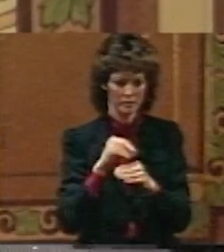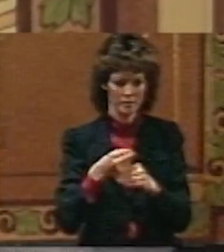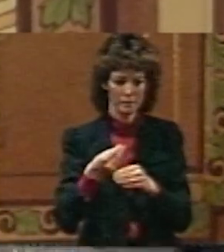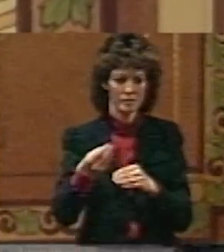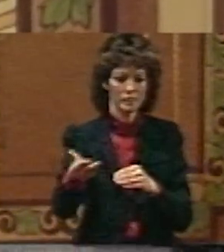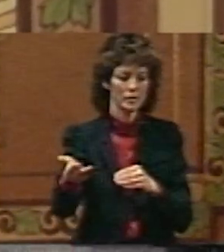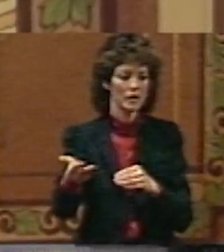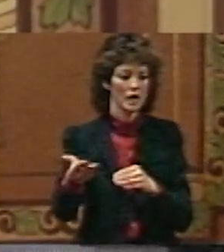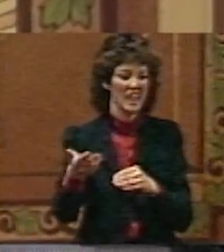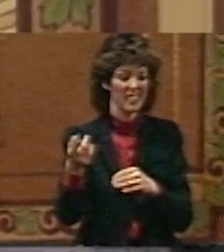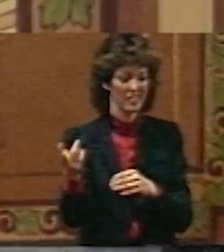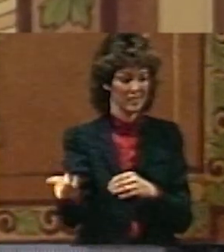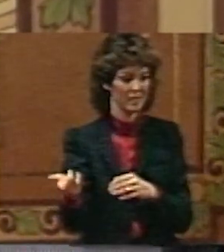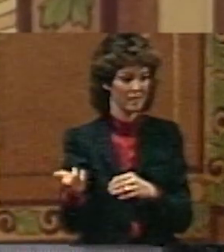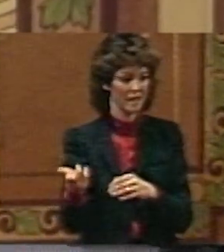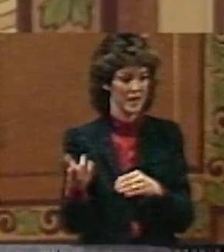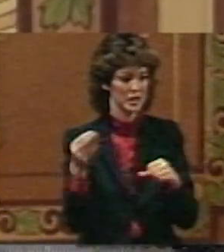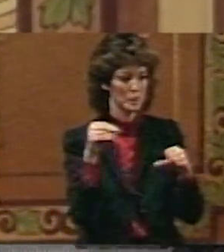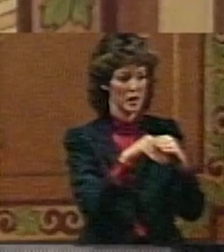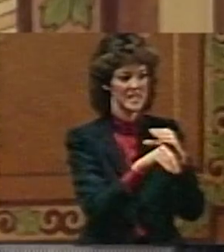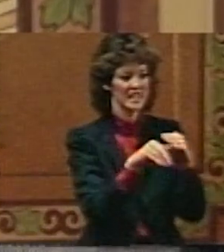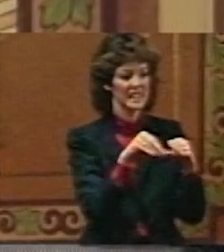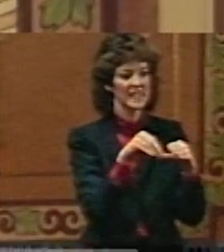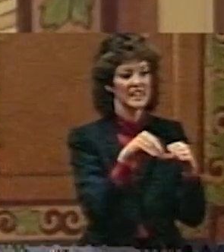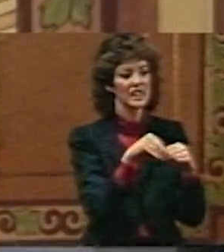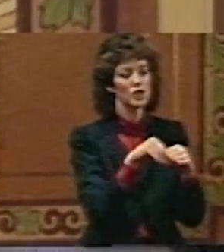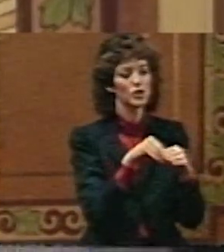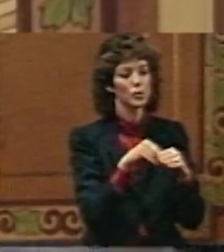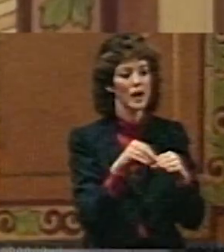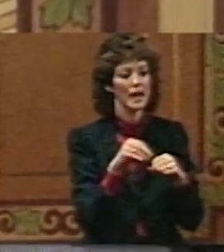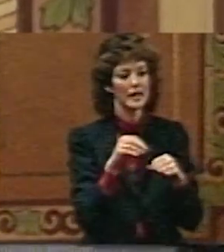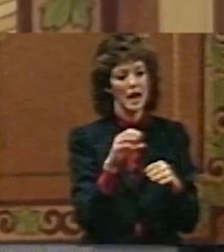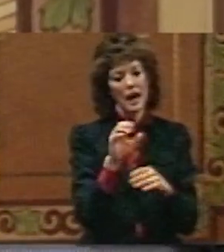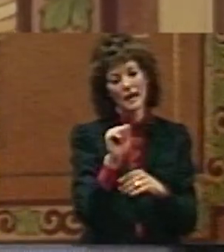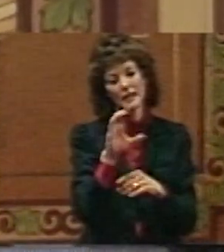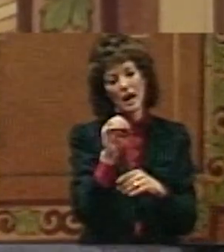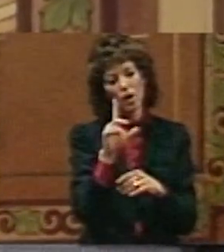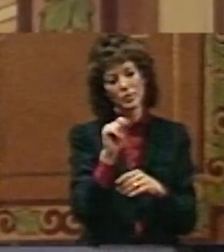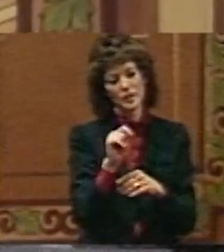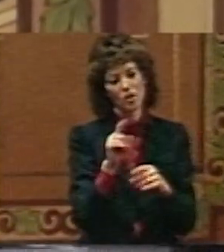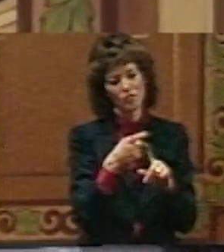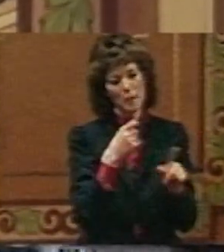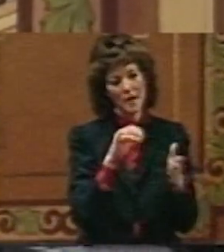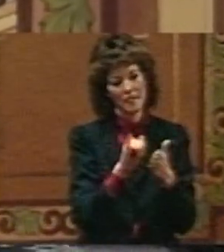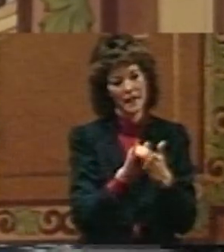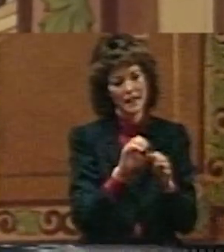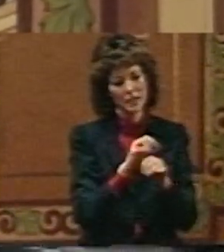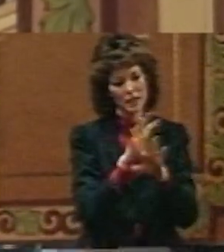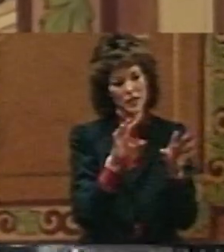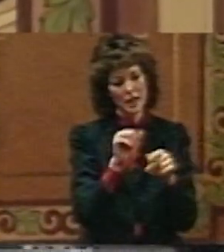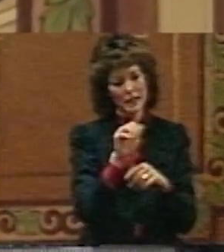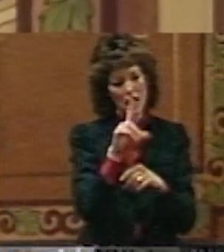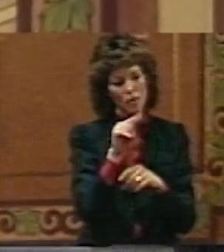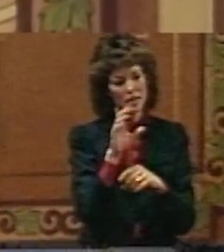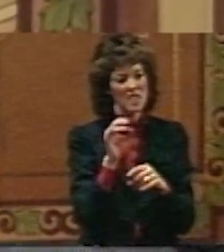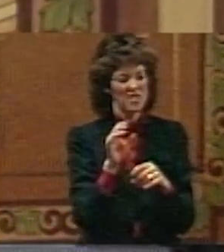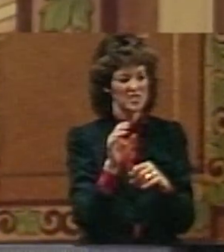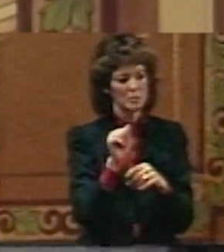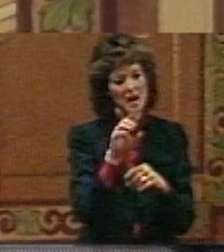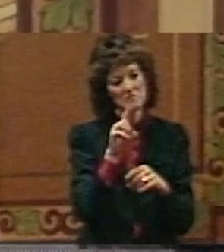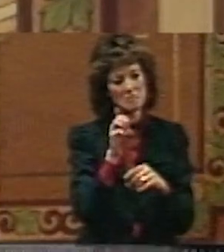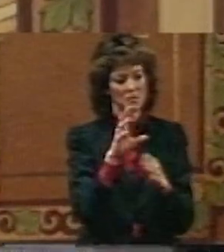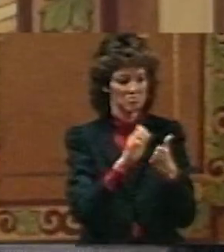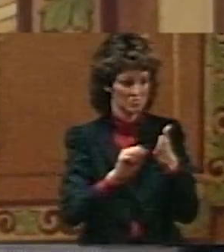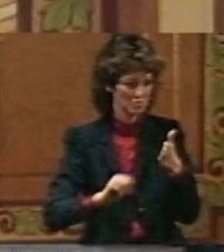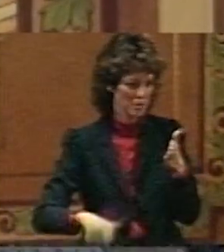South Dakota Department of Labor deposits it in a clearing account. And from that clearing account, there are some administrative expenses taken. But